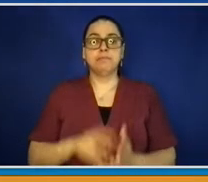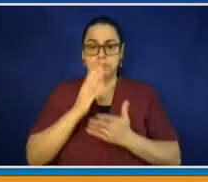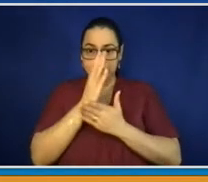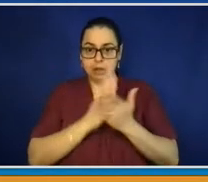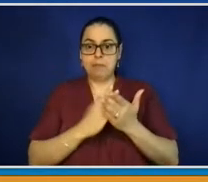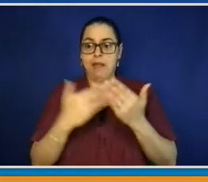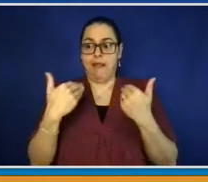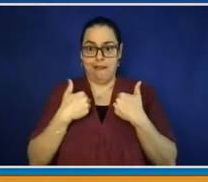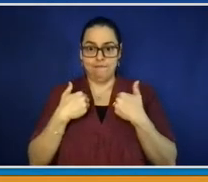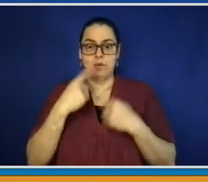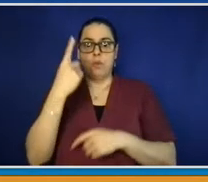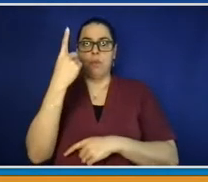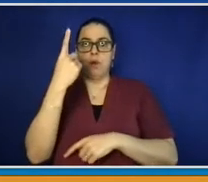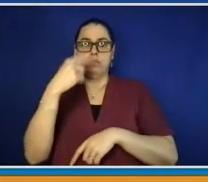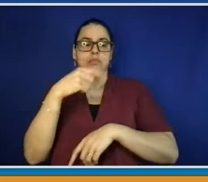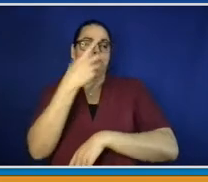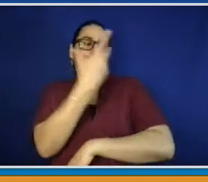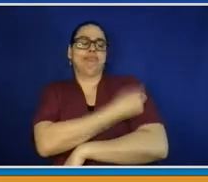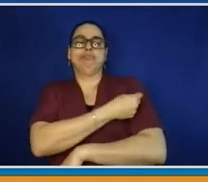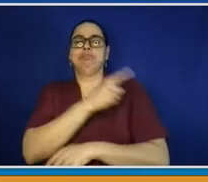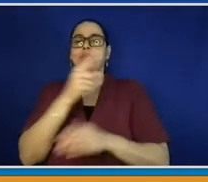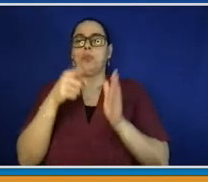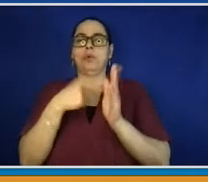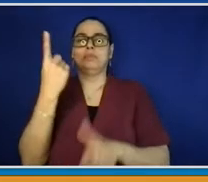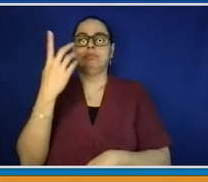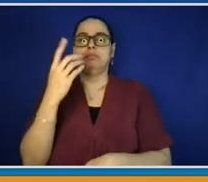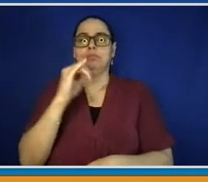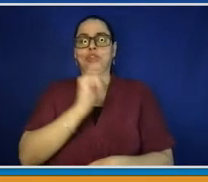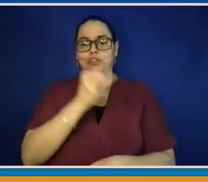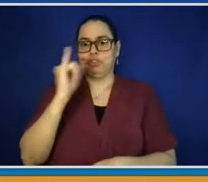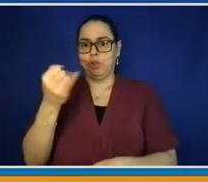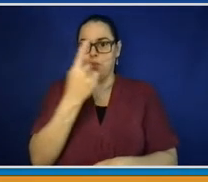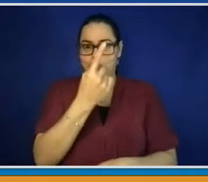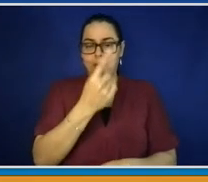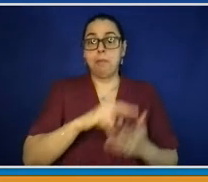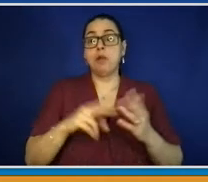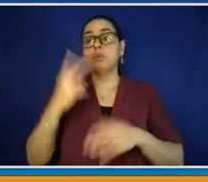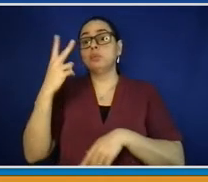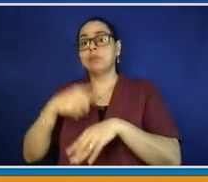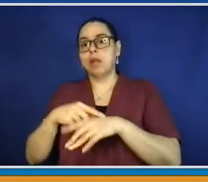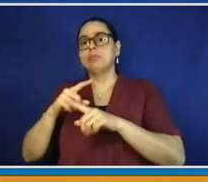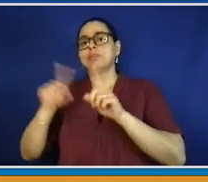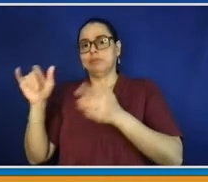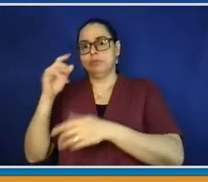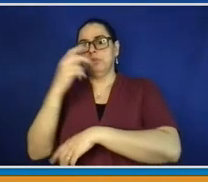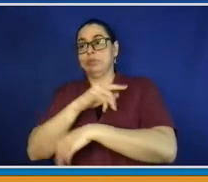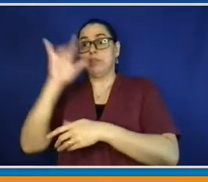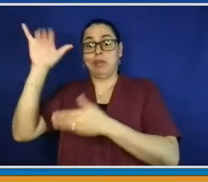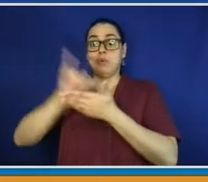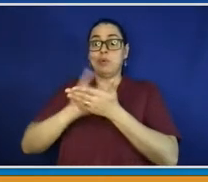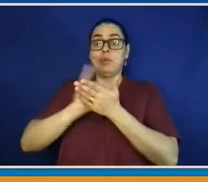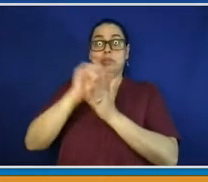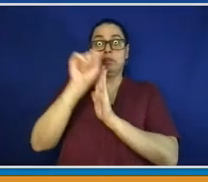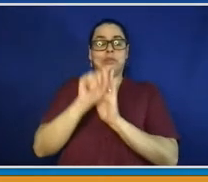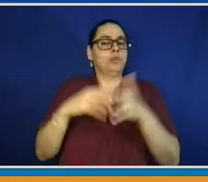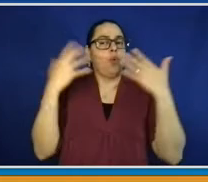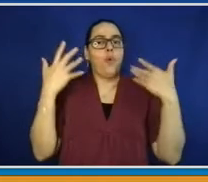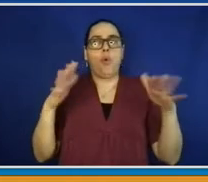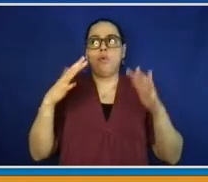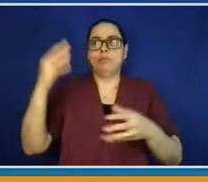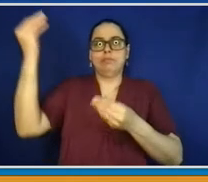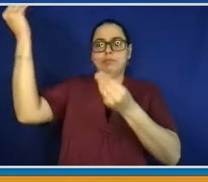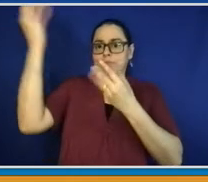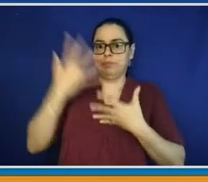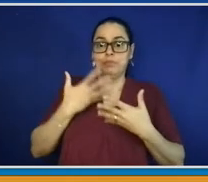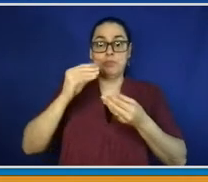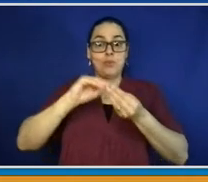is all those 18 years of age and older, have you had at least one dose. In Westchester County, we have 74.8% of